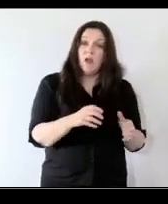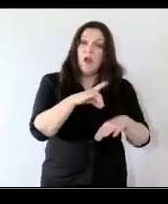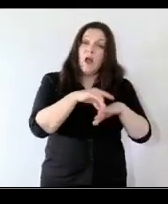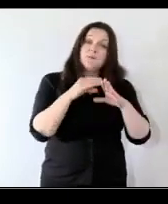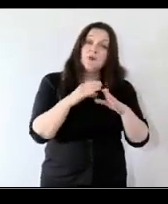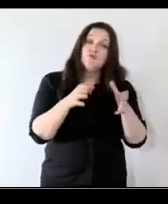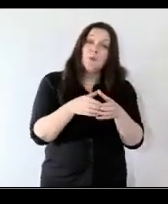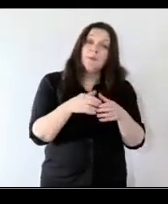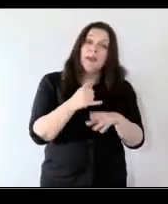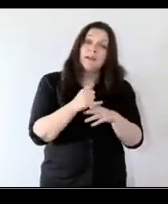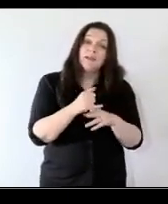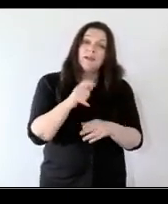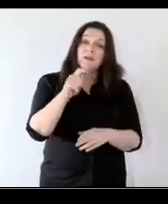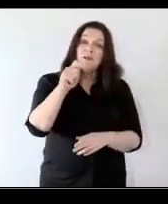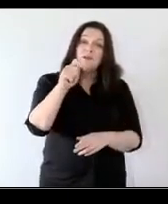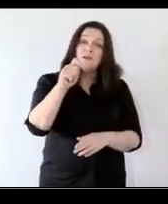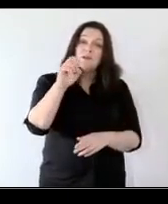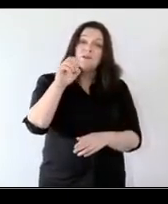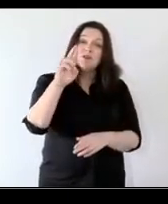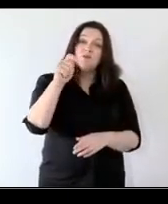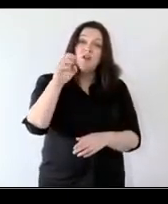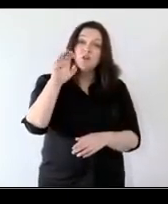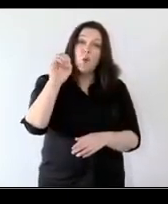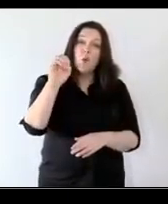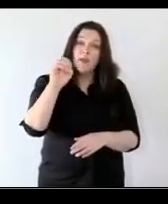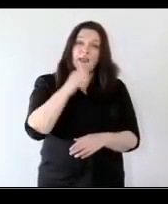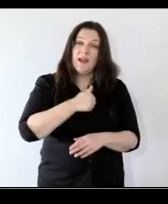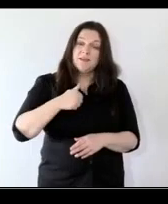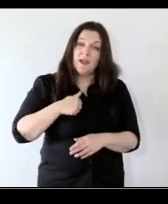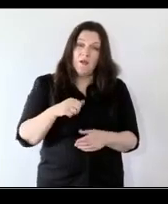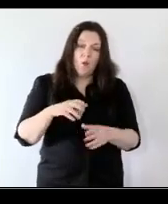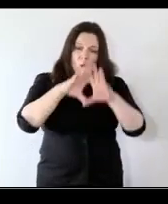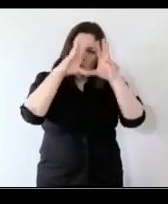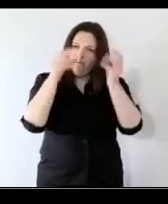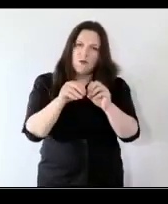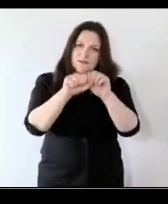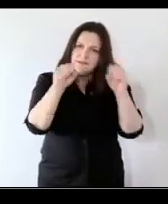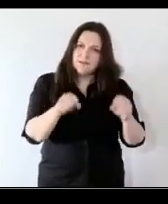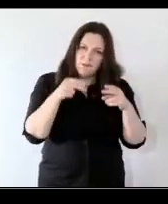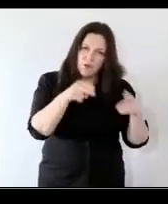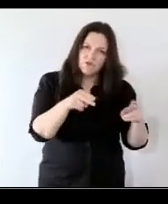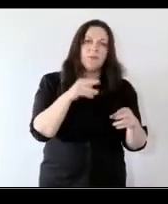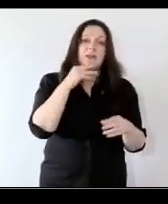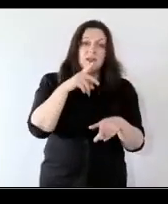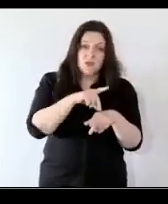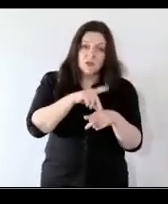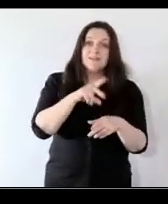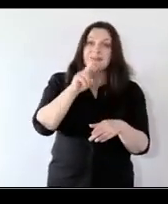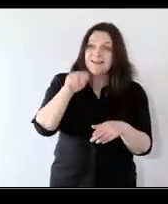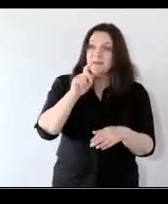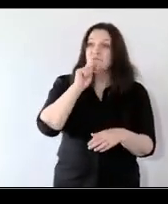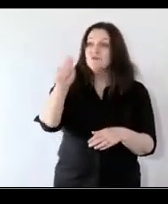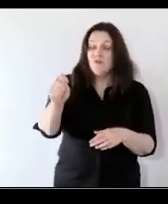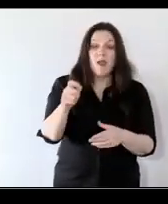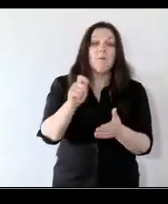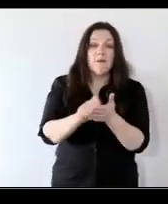in toronto or i think you're supposed to say toronto when i've been there built whole systems approach which means doctors can now prescribe housing as